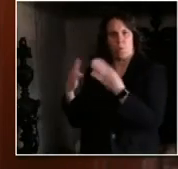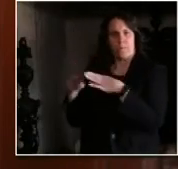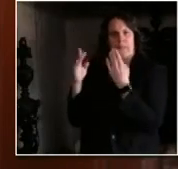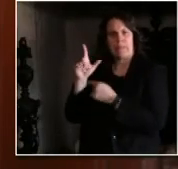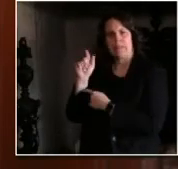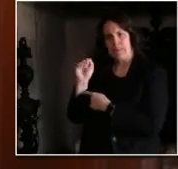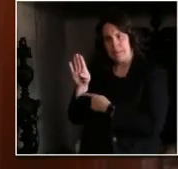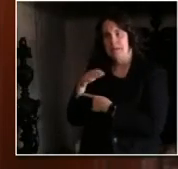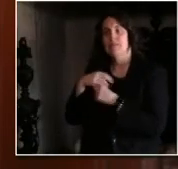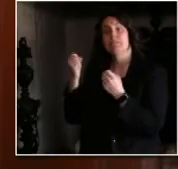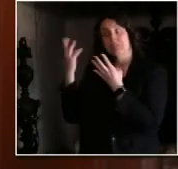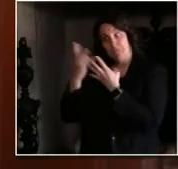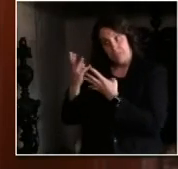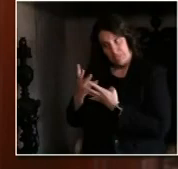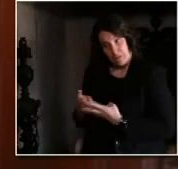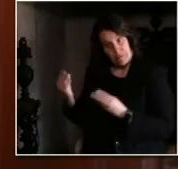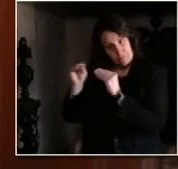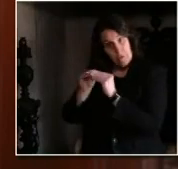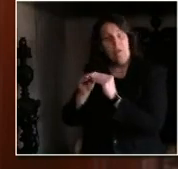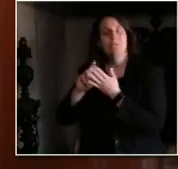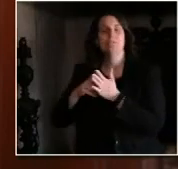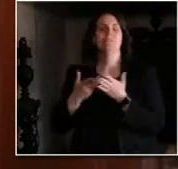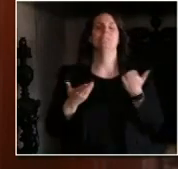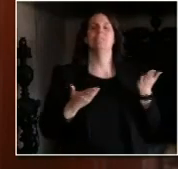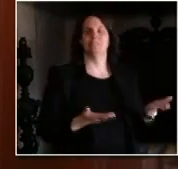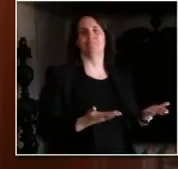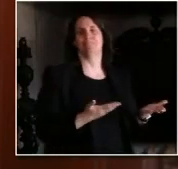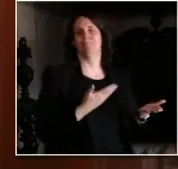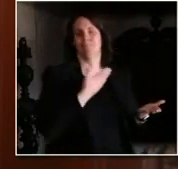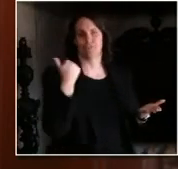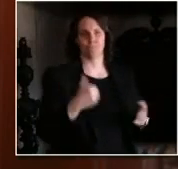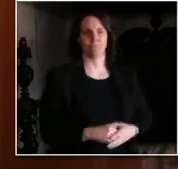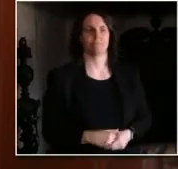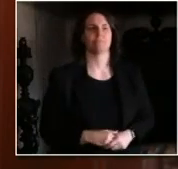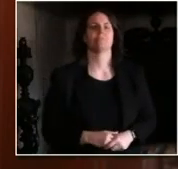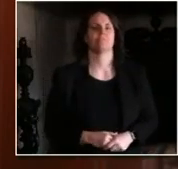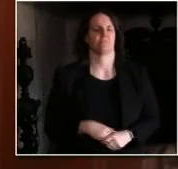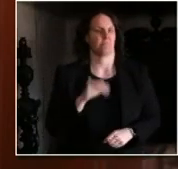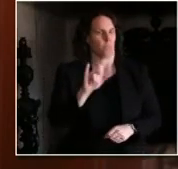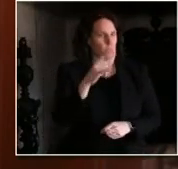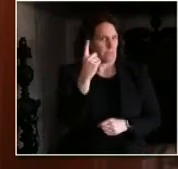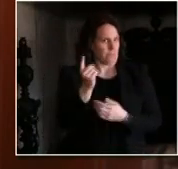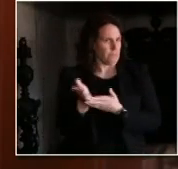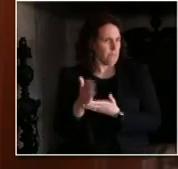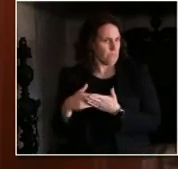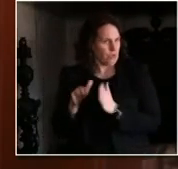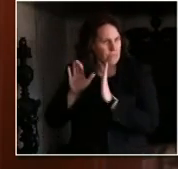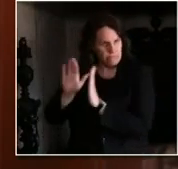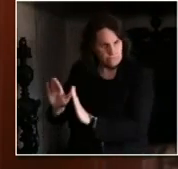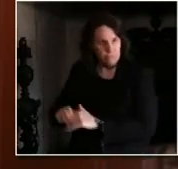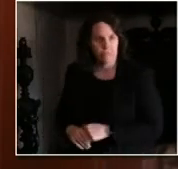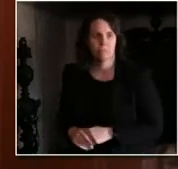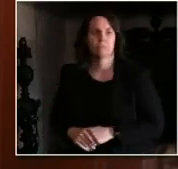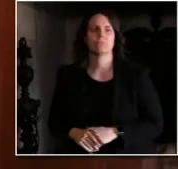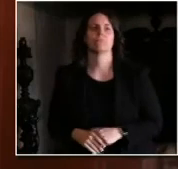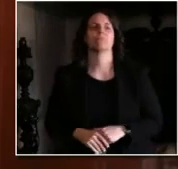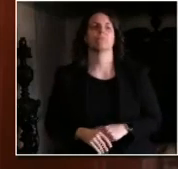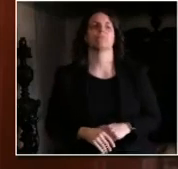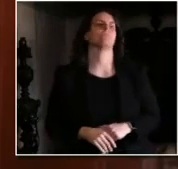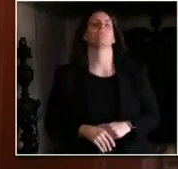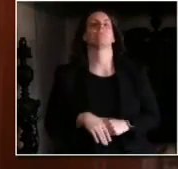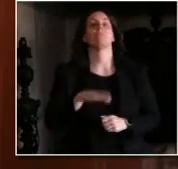in testing capacity, we will also need to grow our health care workforce and have sufficient personal protective